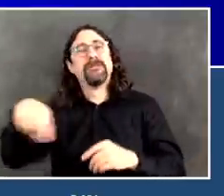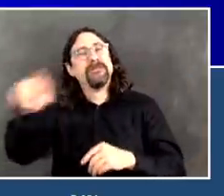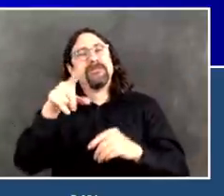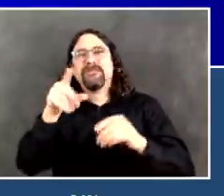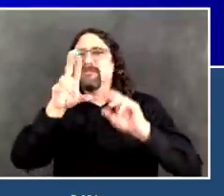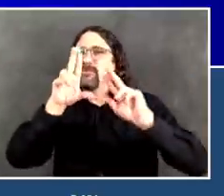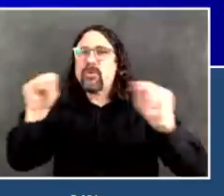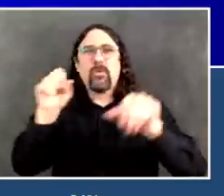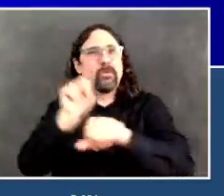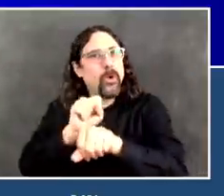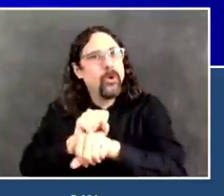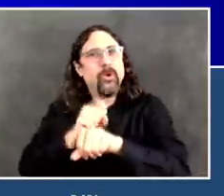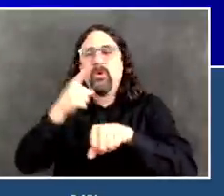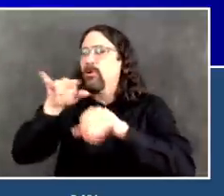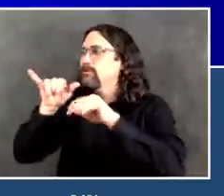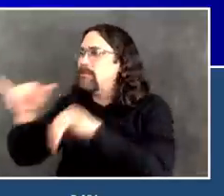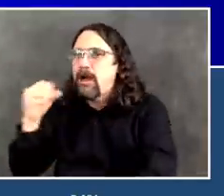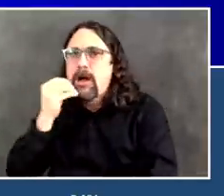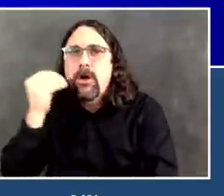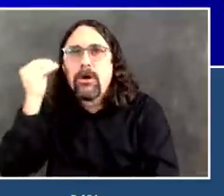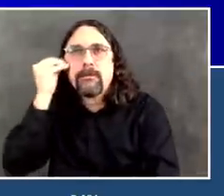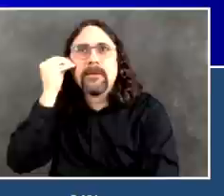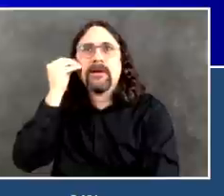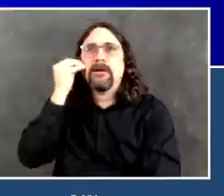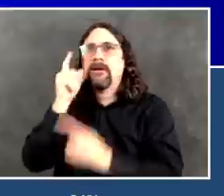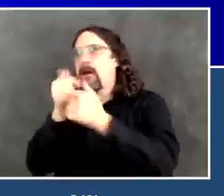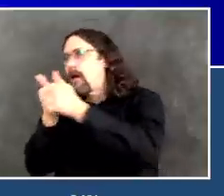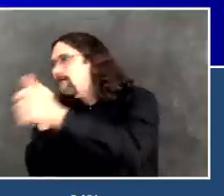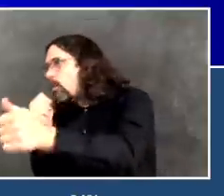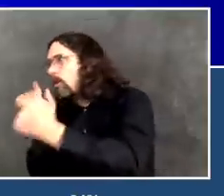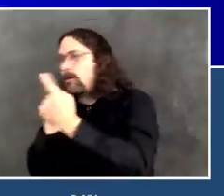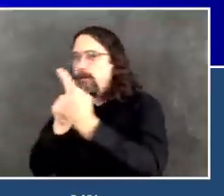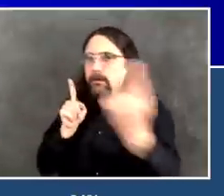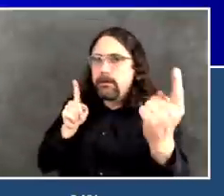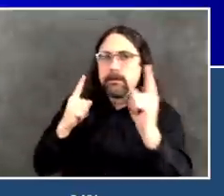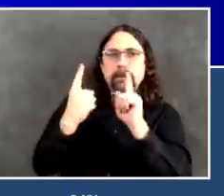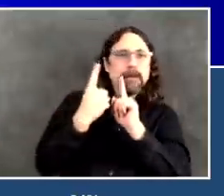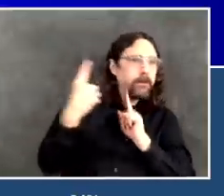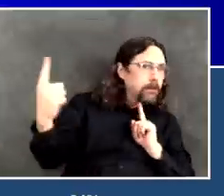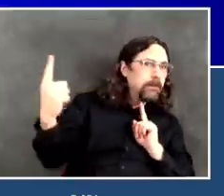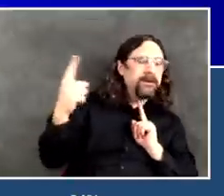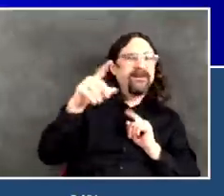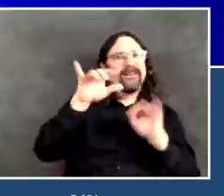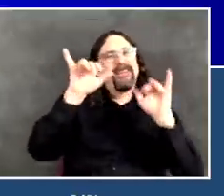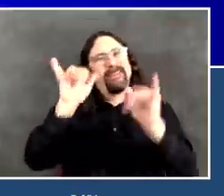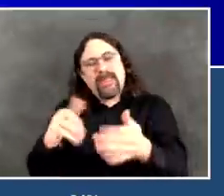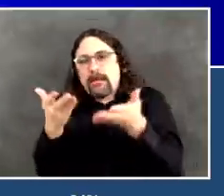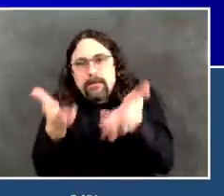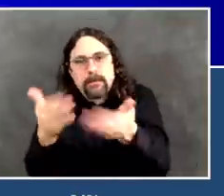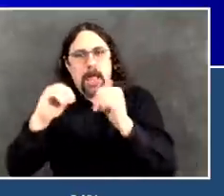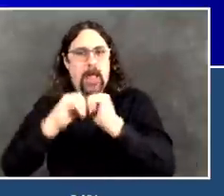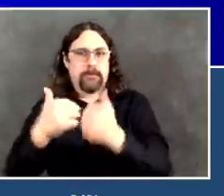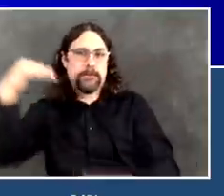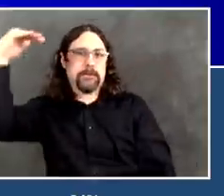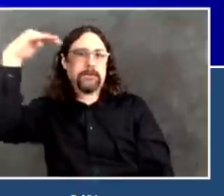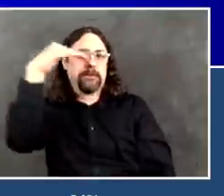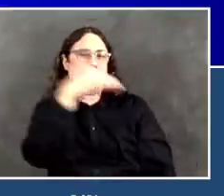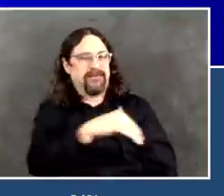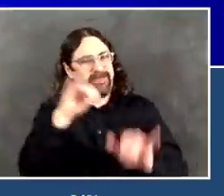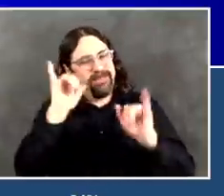safe and healthy. We have to hand off that effort to the testing and tracing we talked about yesterday.